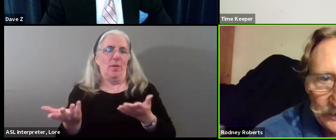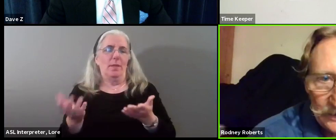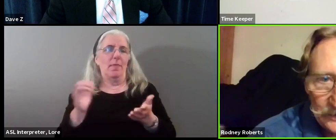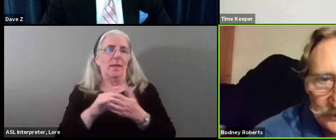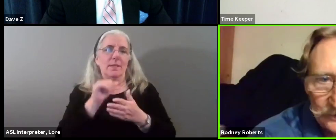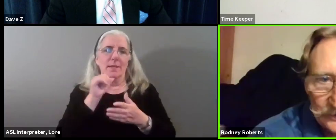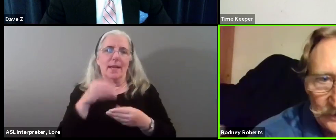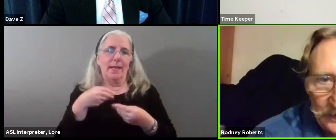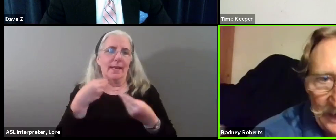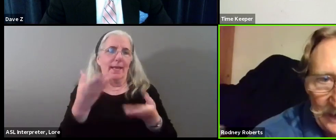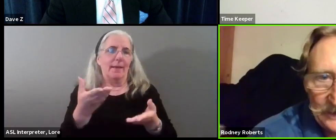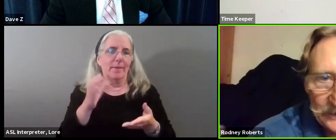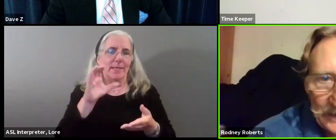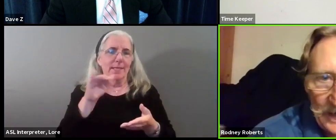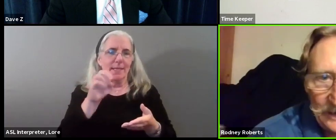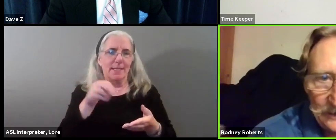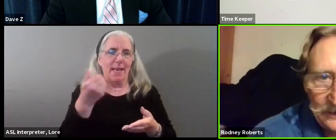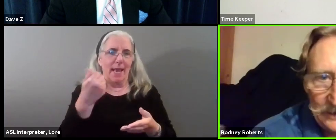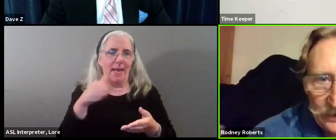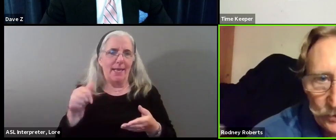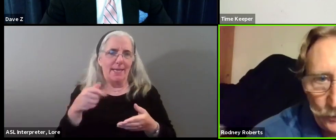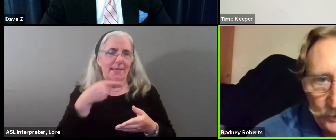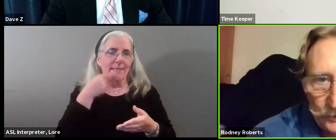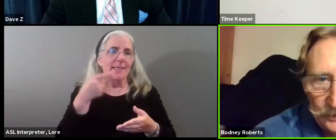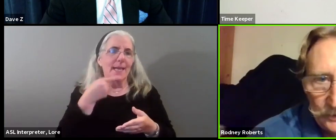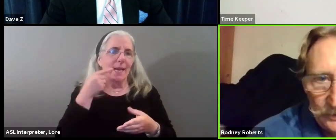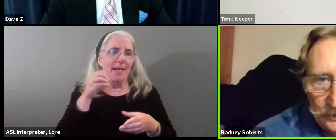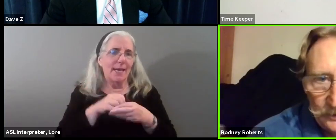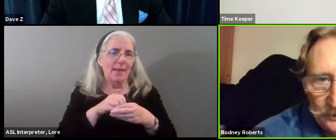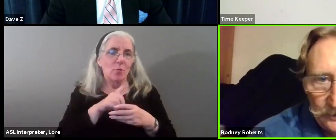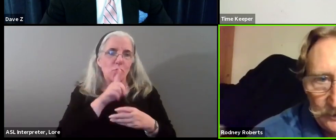the citizens any say in the issue.